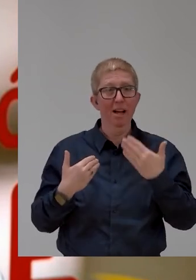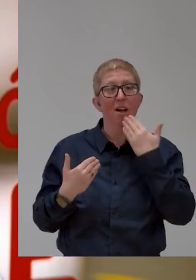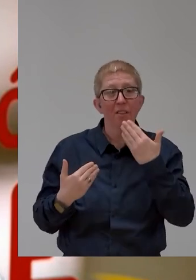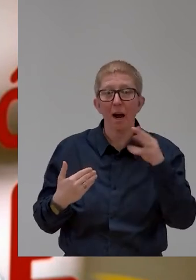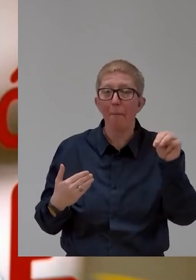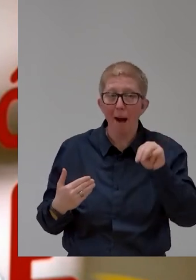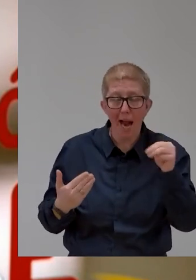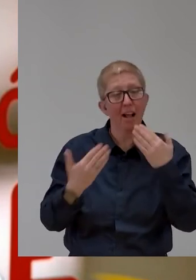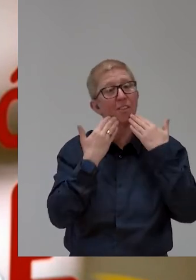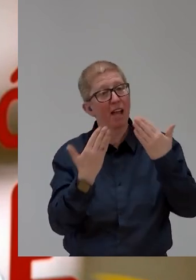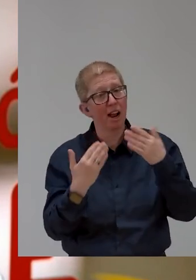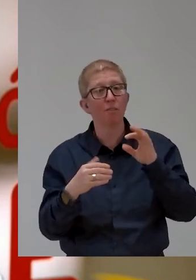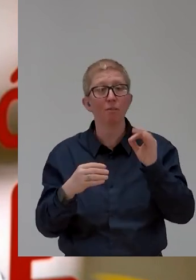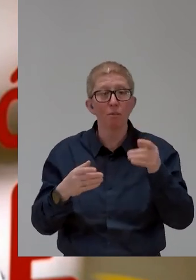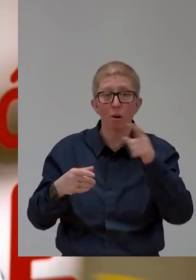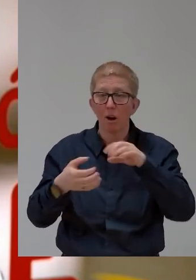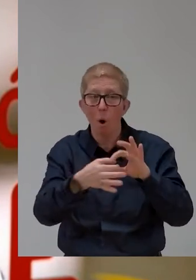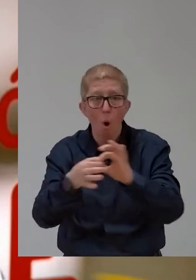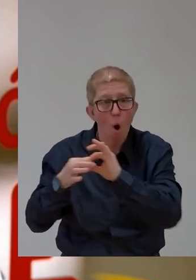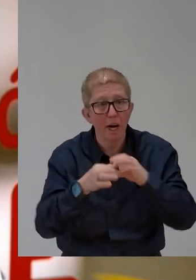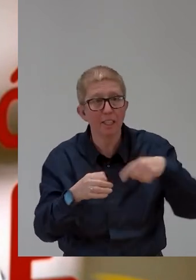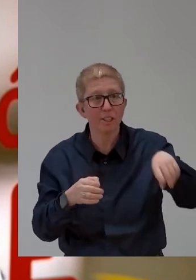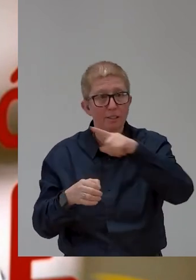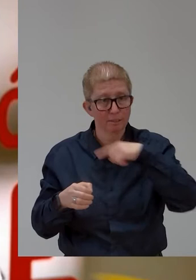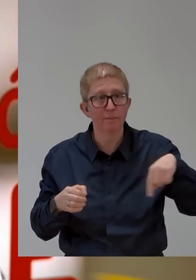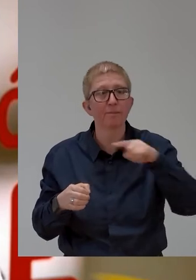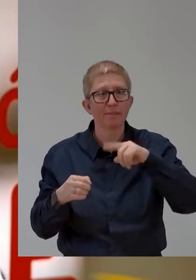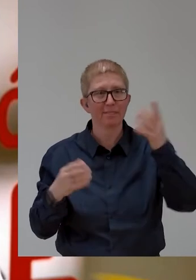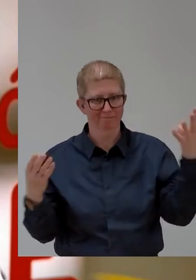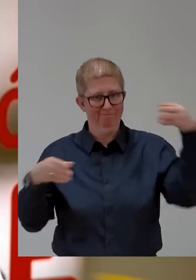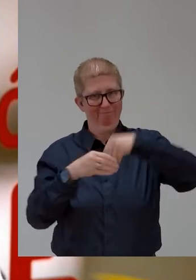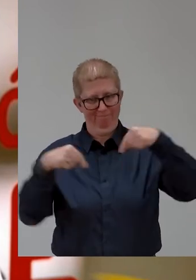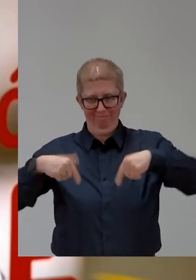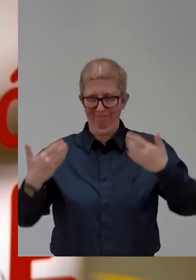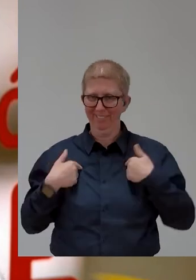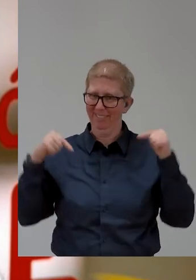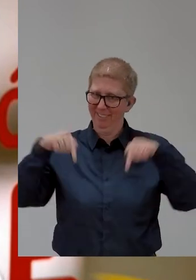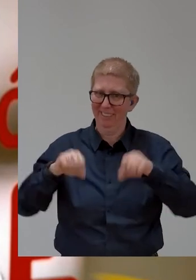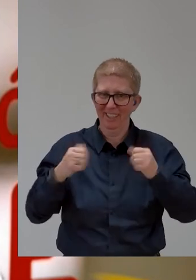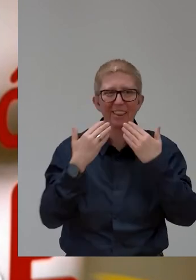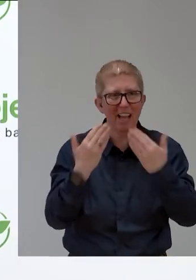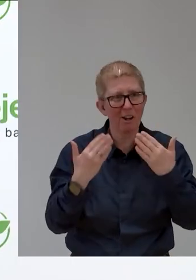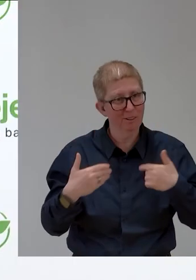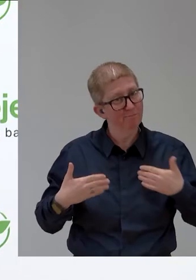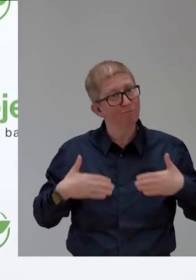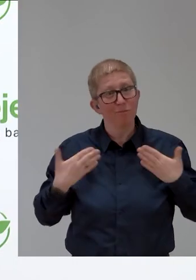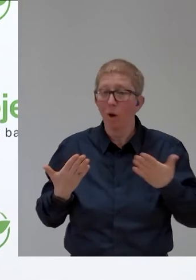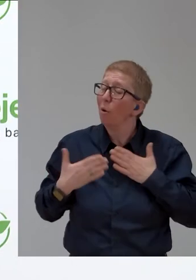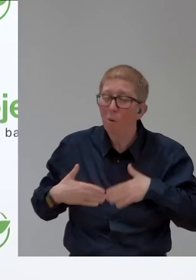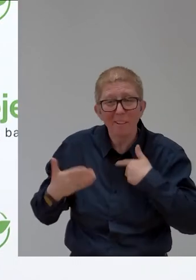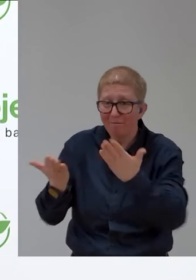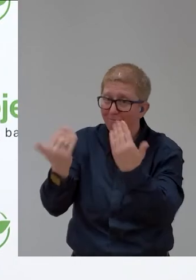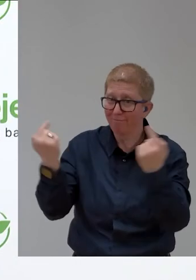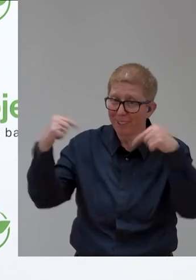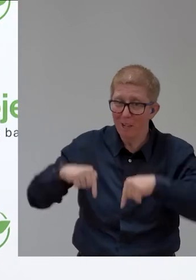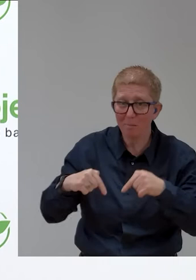the organization for allowing us to participate with you in this event. Thank you. It's a pleasure and honor, your honor. you know Fundación ONCE